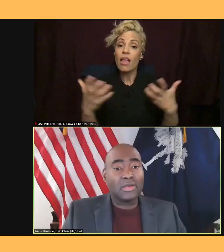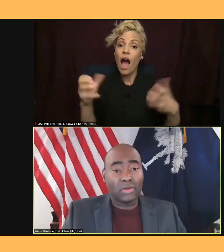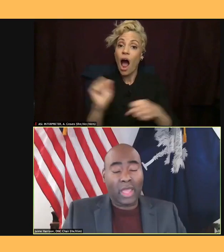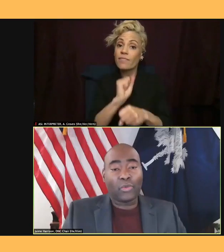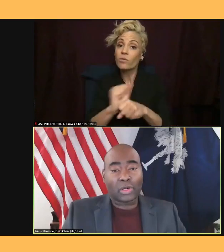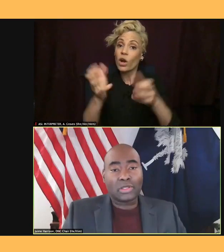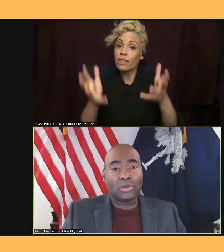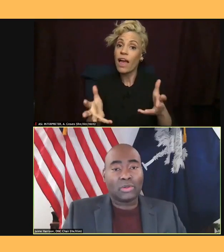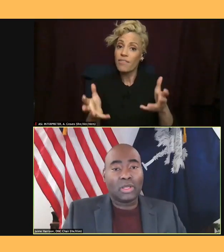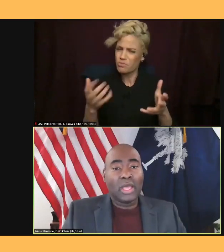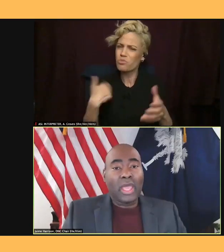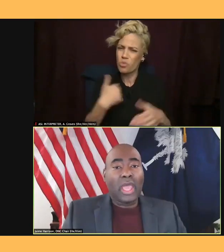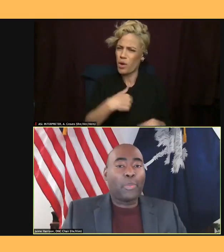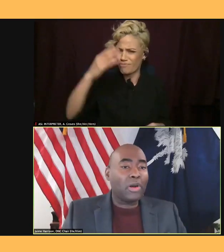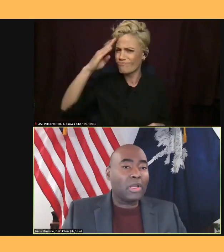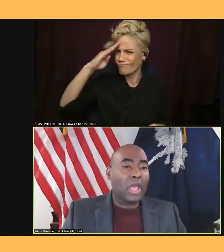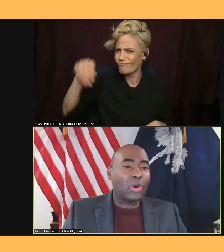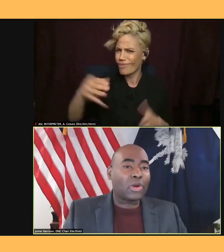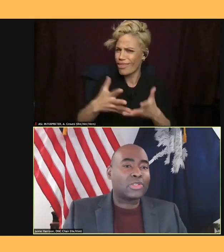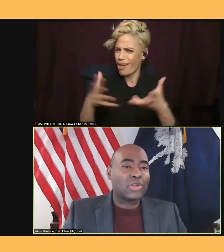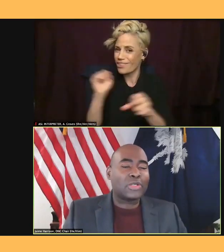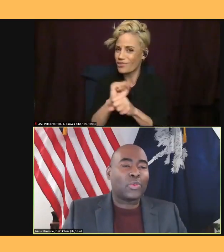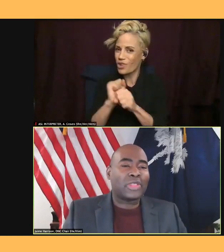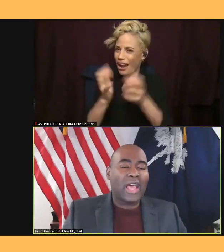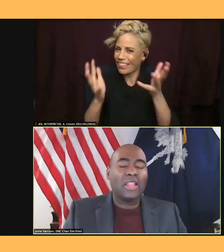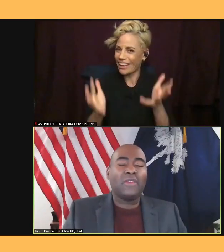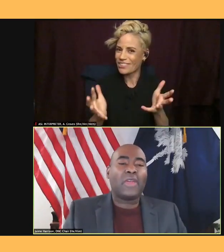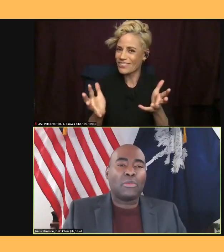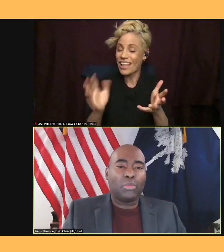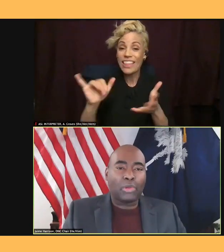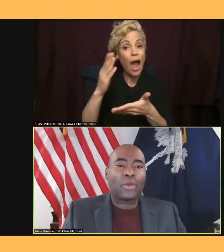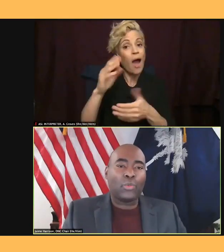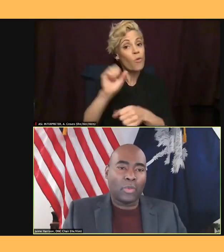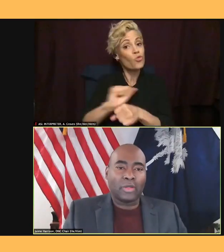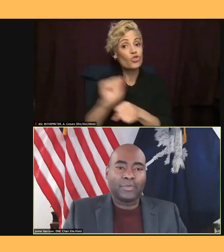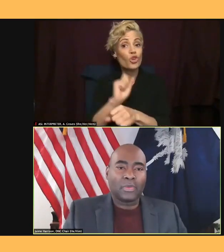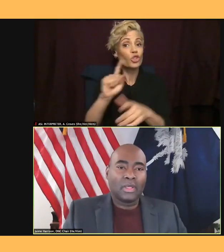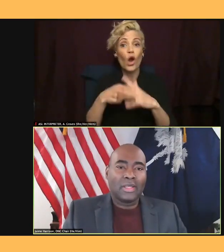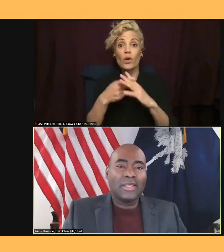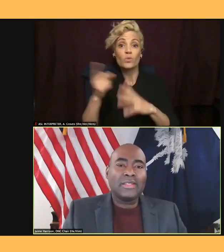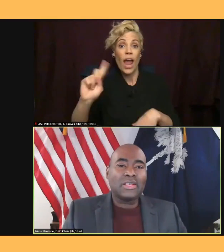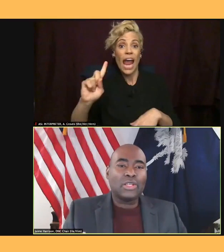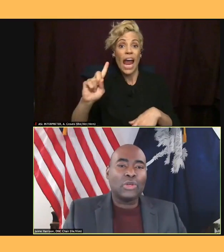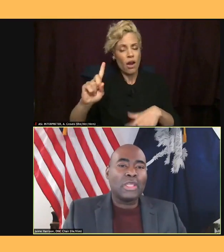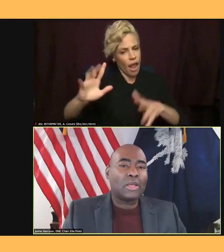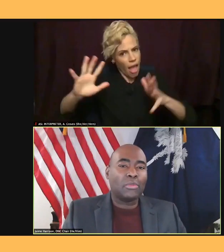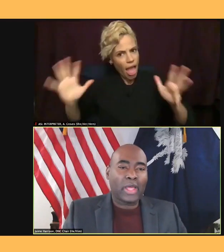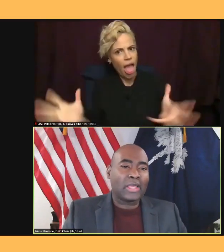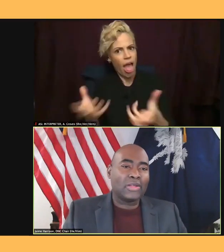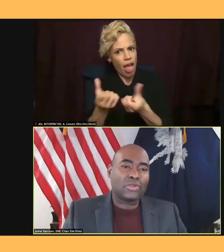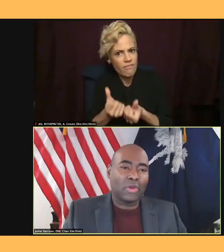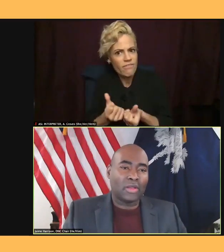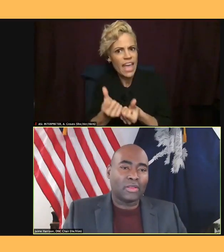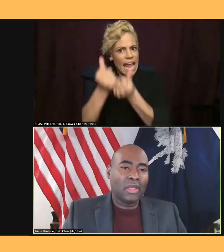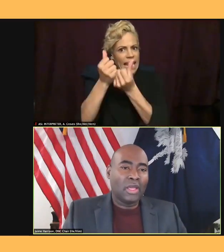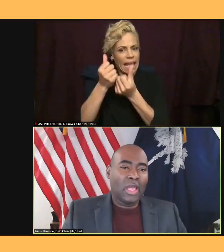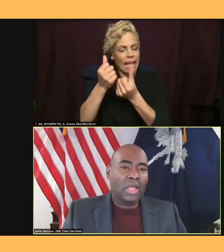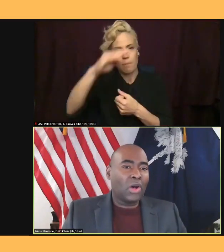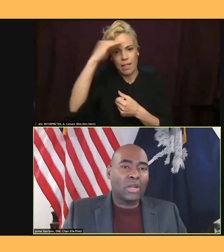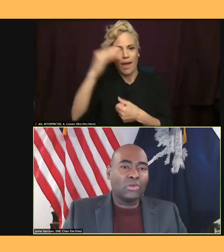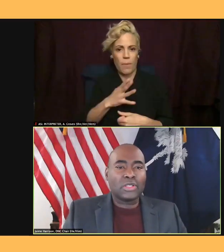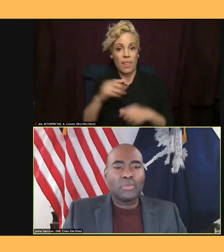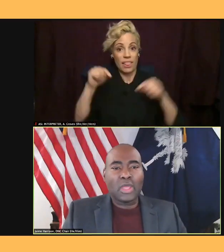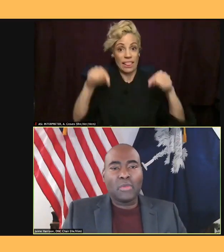do. And part of that work starts with elevating Black women. This is a unique Black History Month. And no, I don't just mean